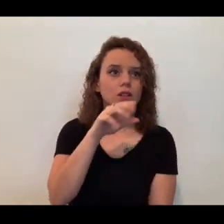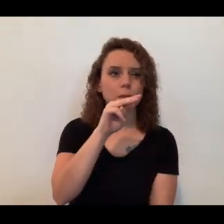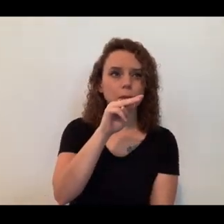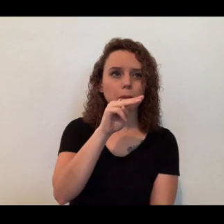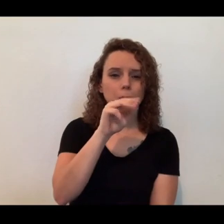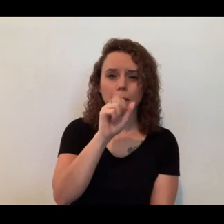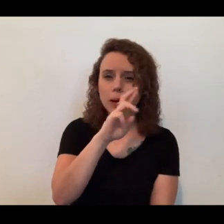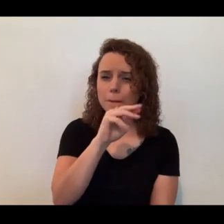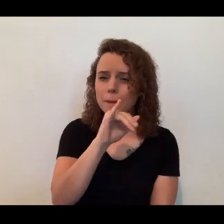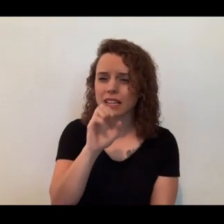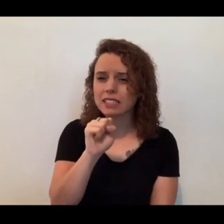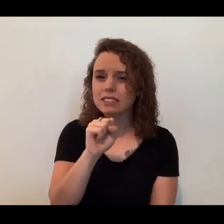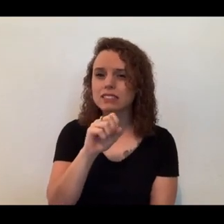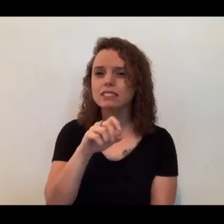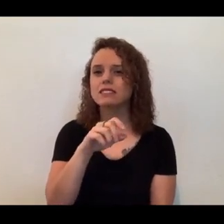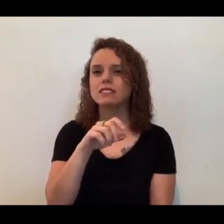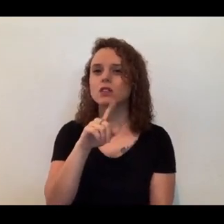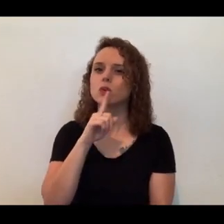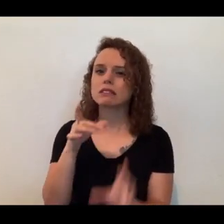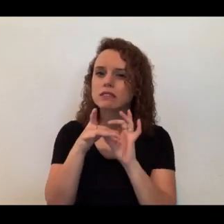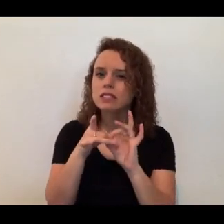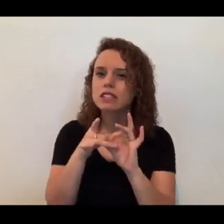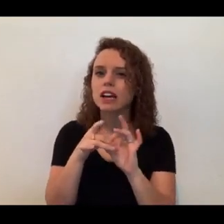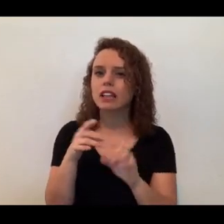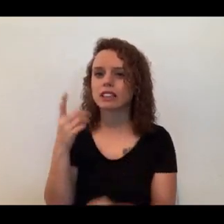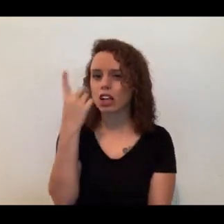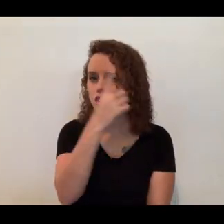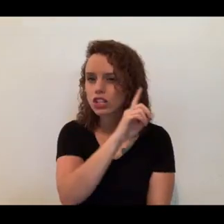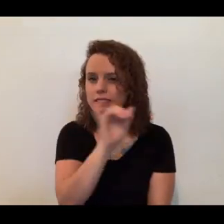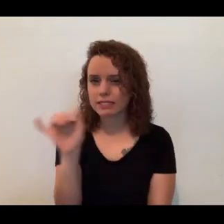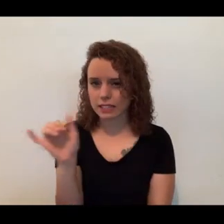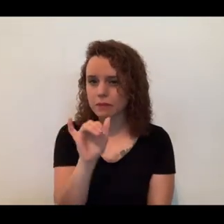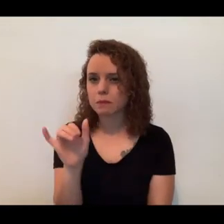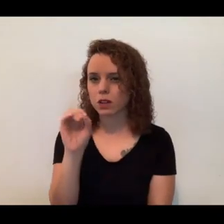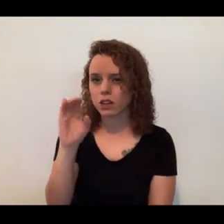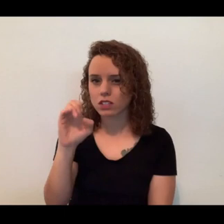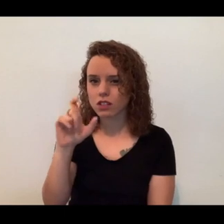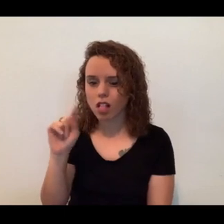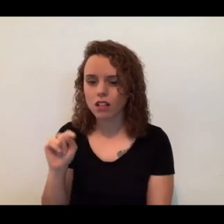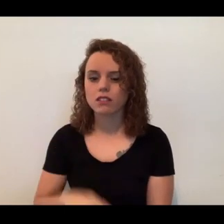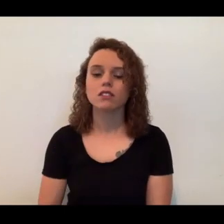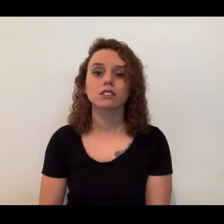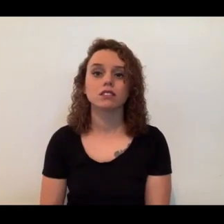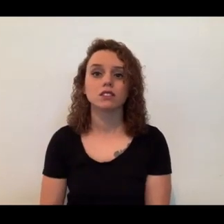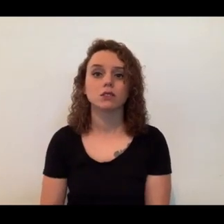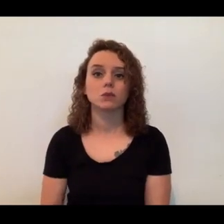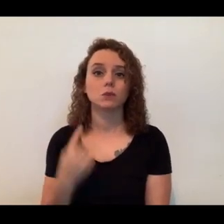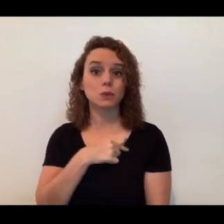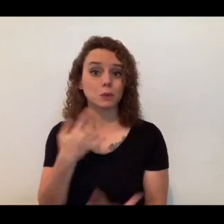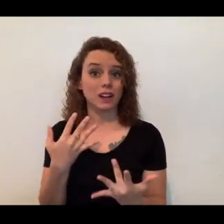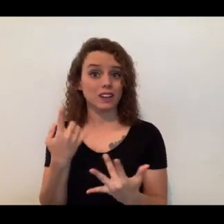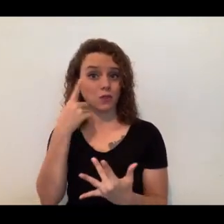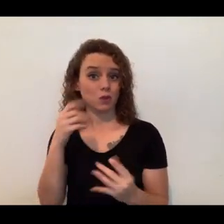Which is an awful, it's almost twin. look very similar. We're working on getting some more questions. Thank you guys so much for